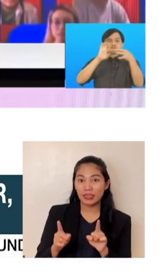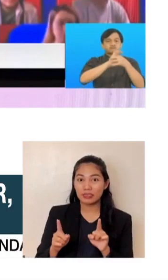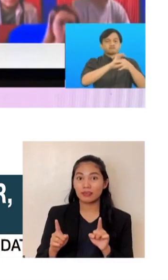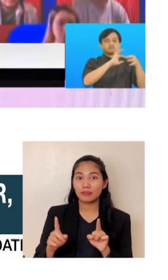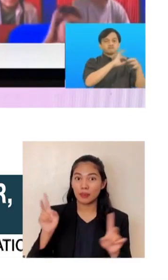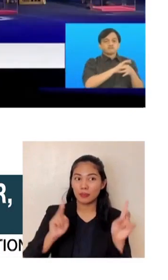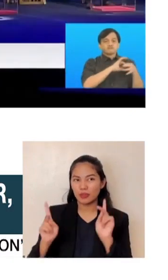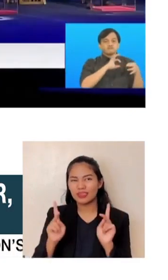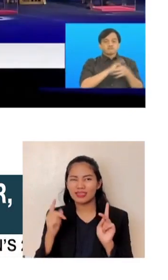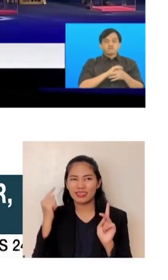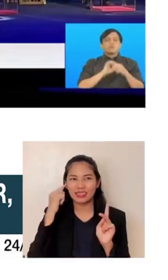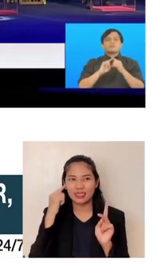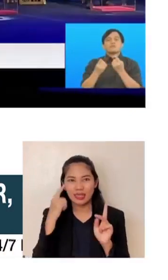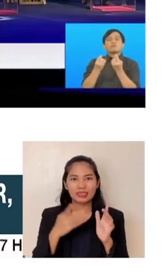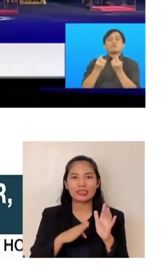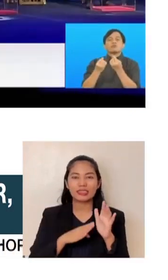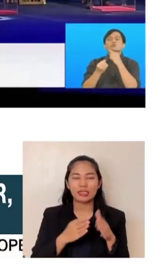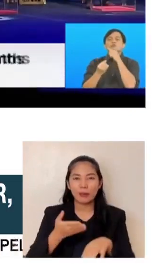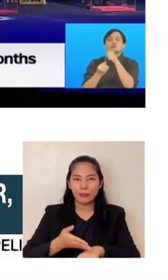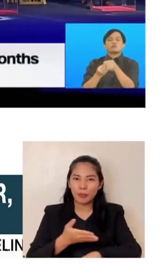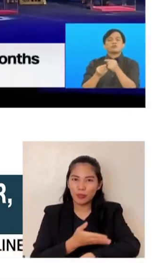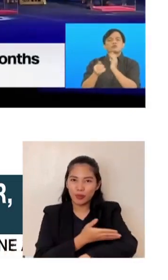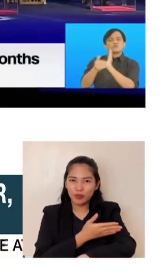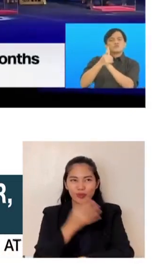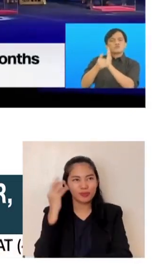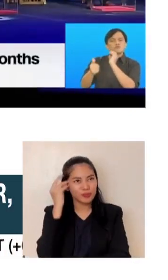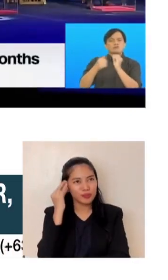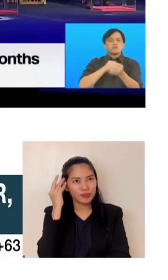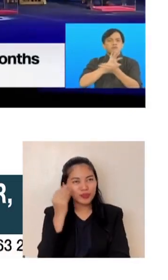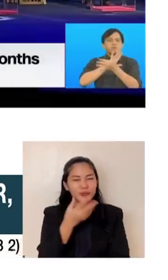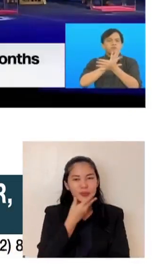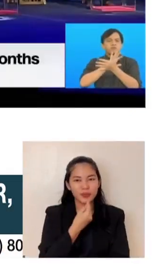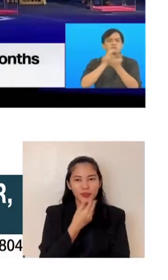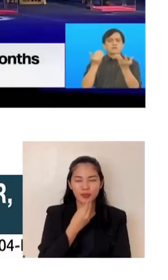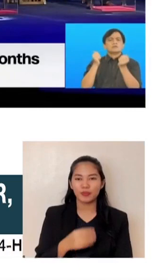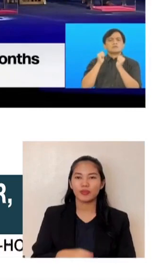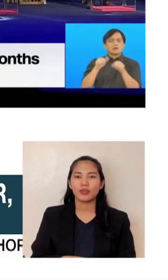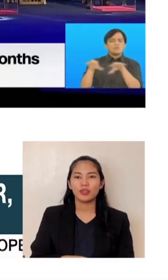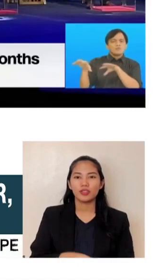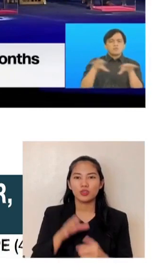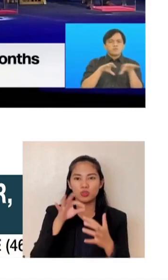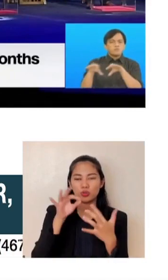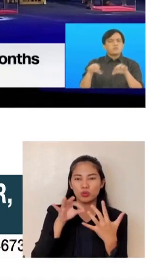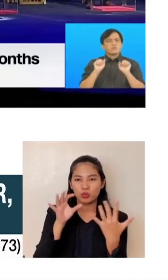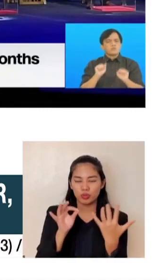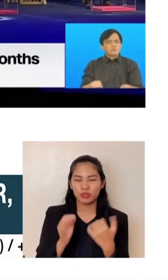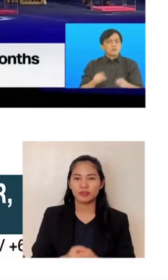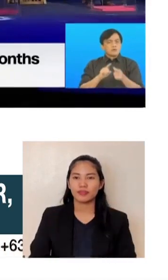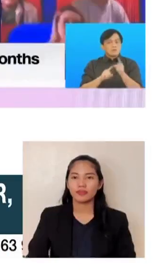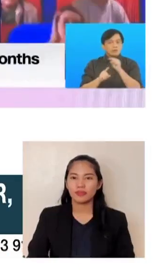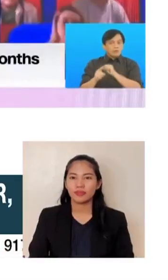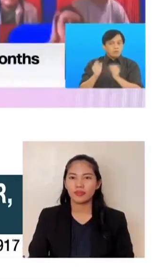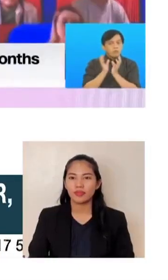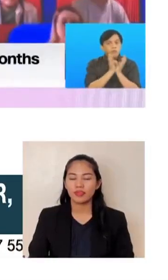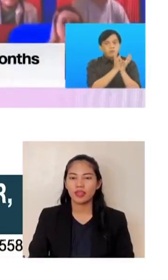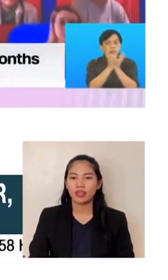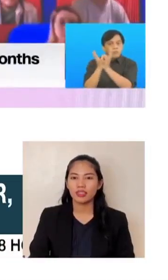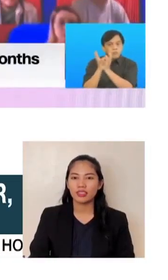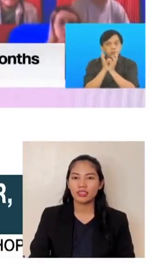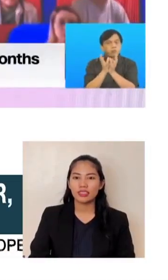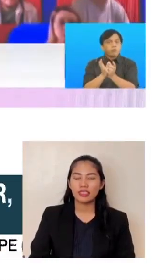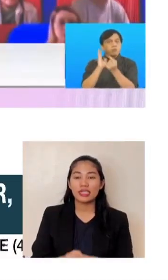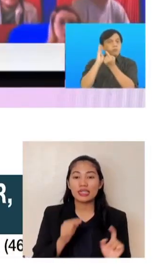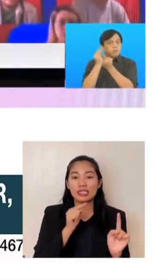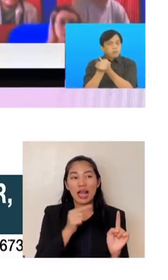And I think his idol is Lula of Brazil. Lula ran three times before he became